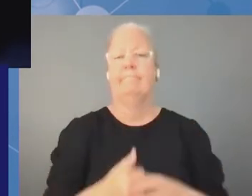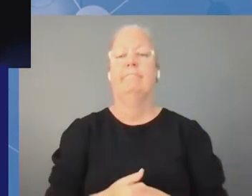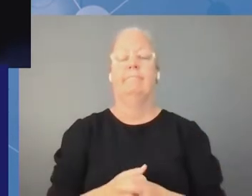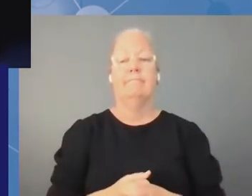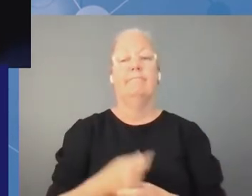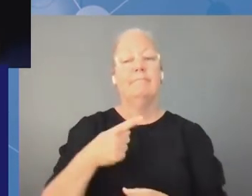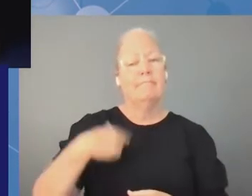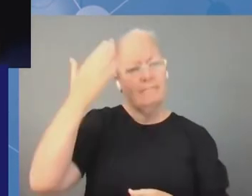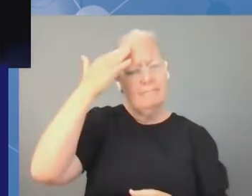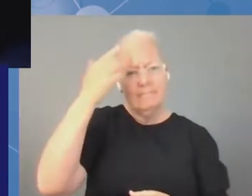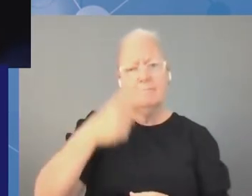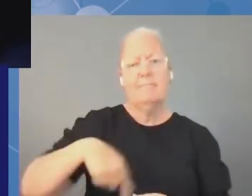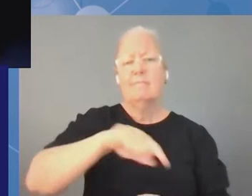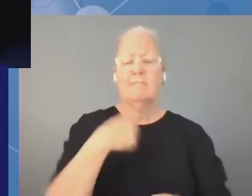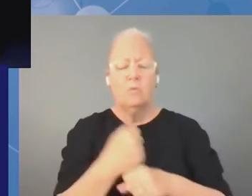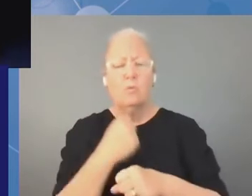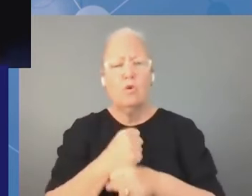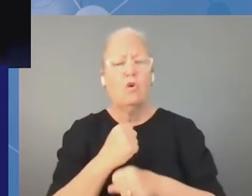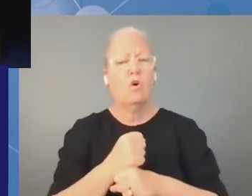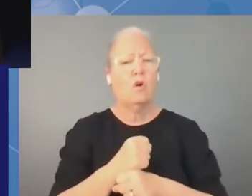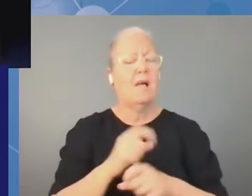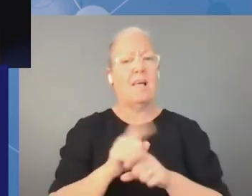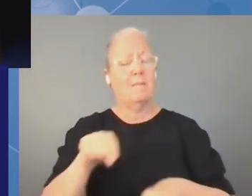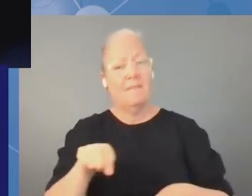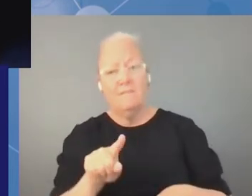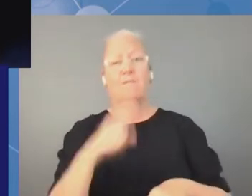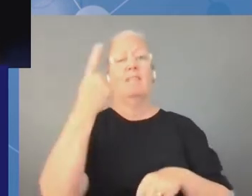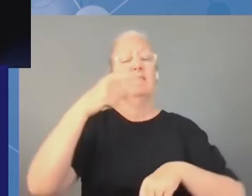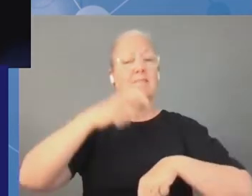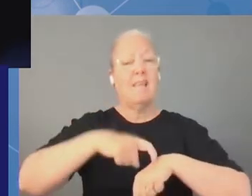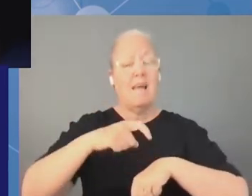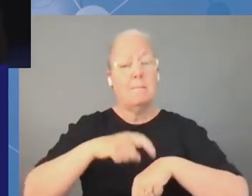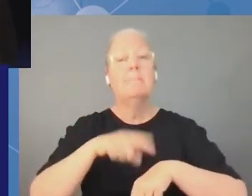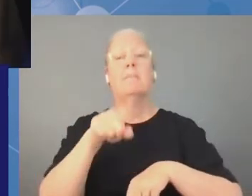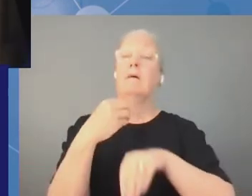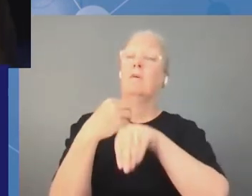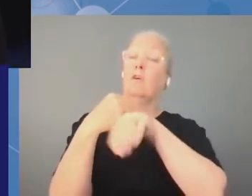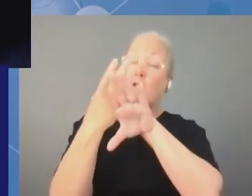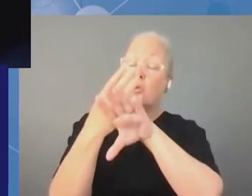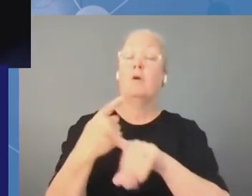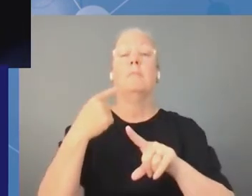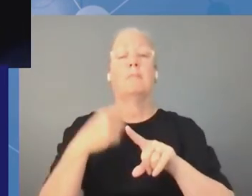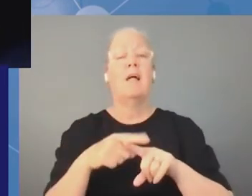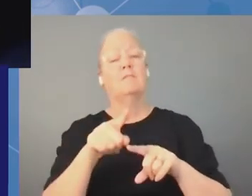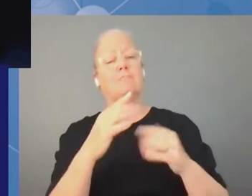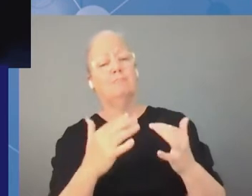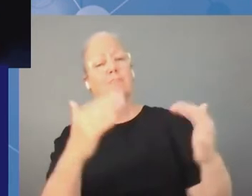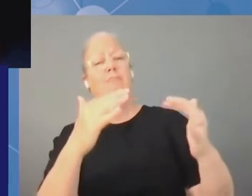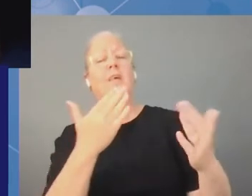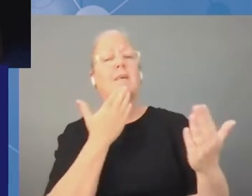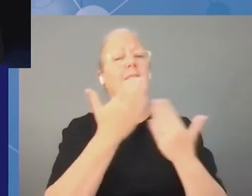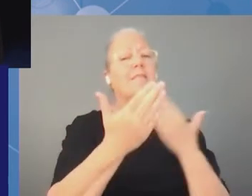succeeding in holding the first ever hybrid igf not fully virtual not mostly in person and under such very difficult conditions